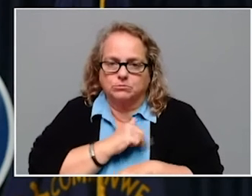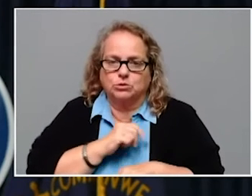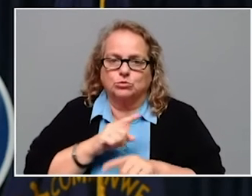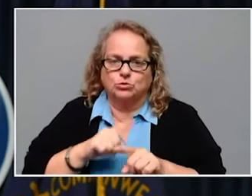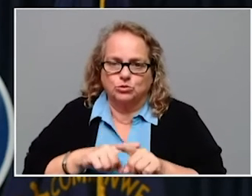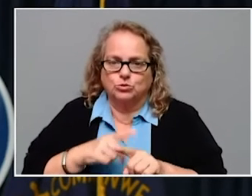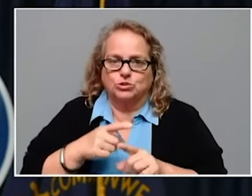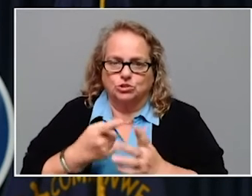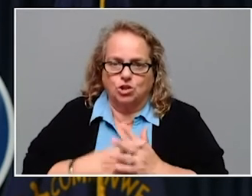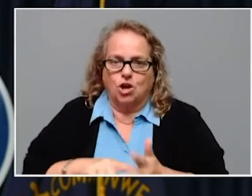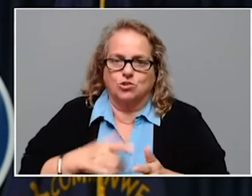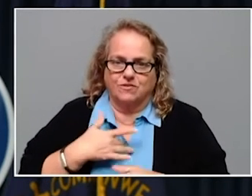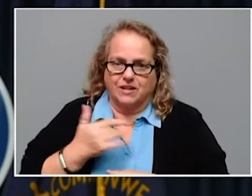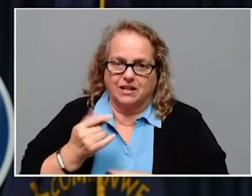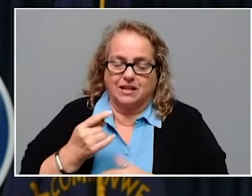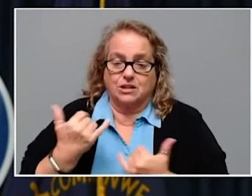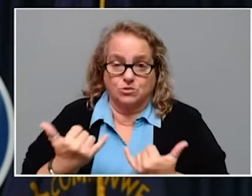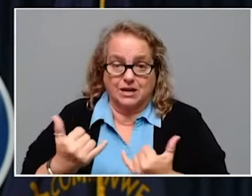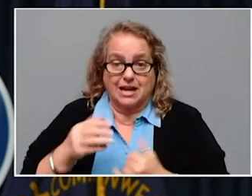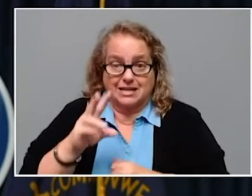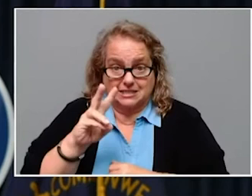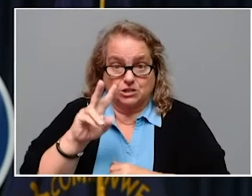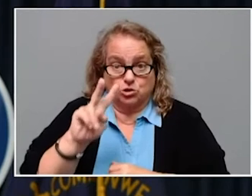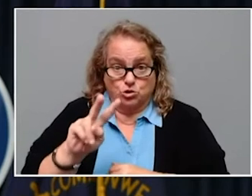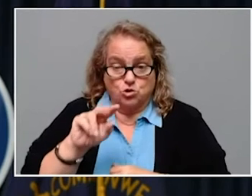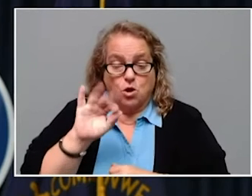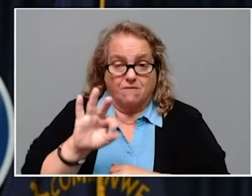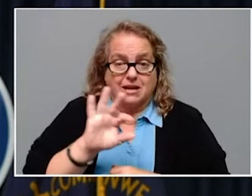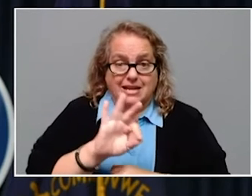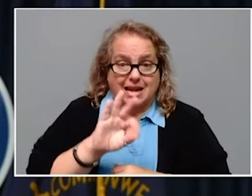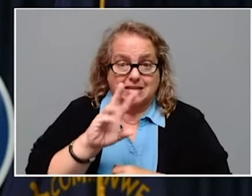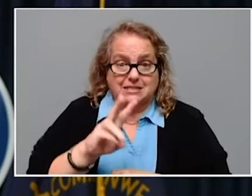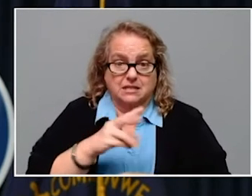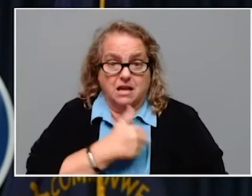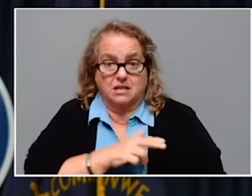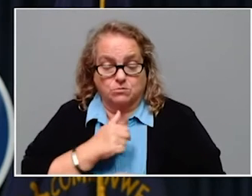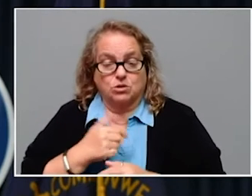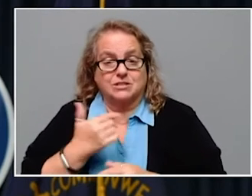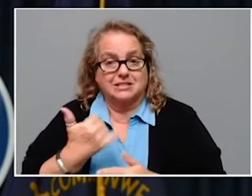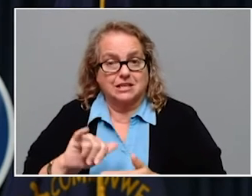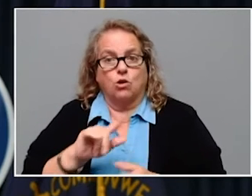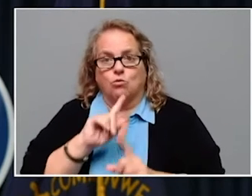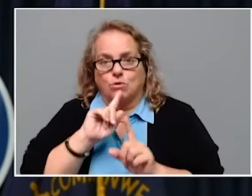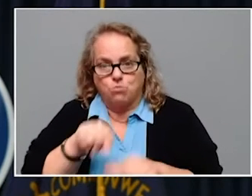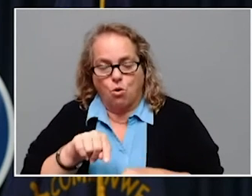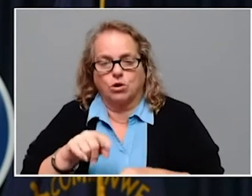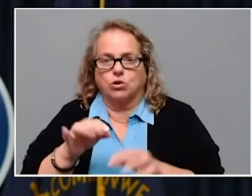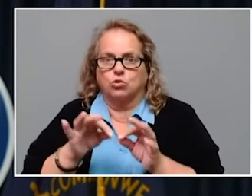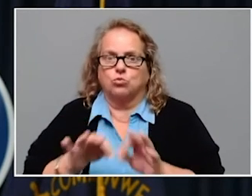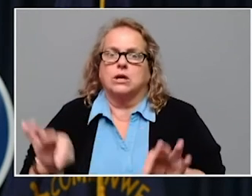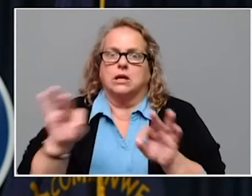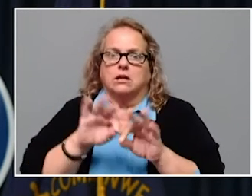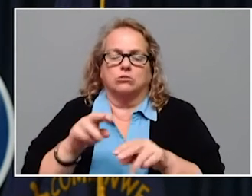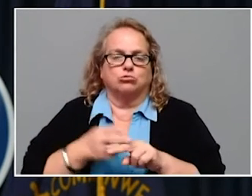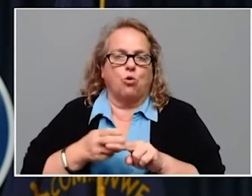said that as of Monday, 62 of the state's 96 hospitals continue to report critical staffing shortages.